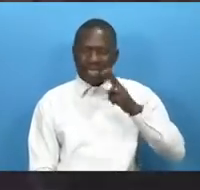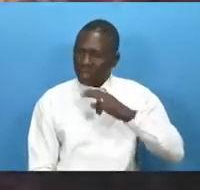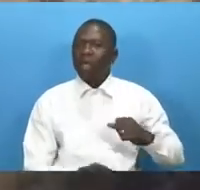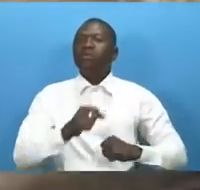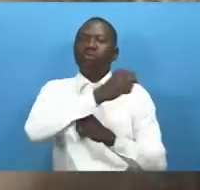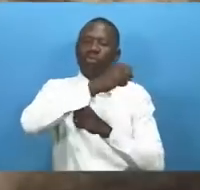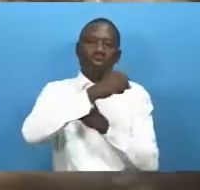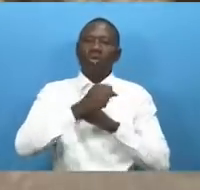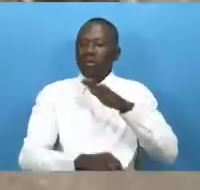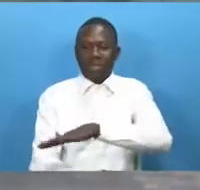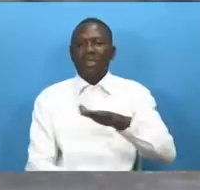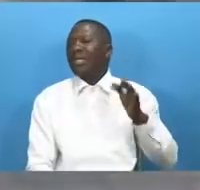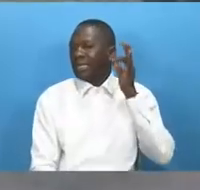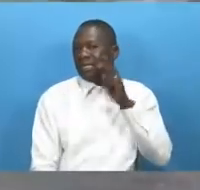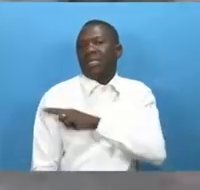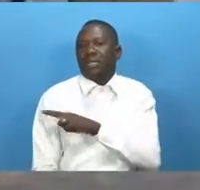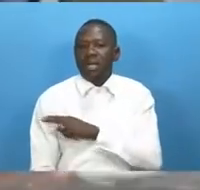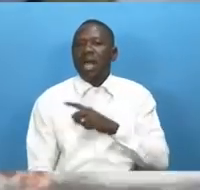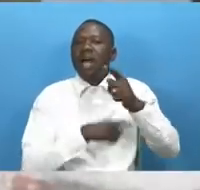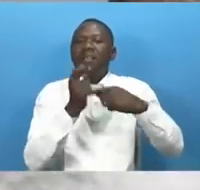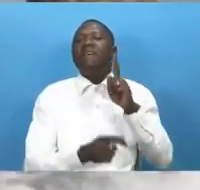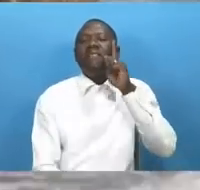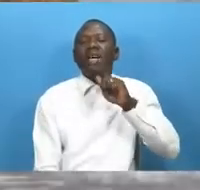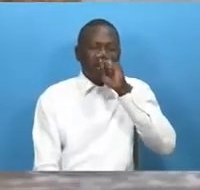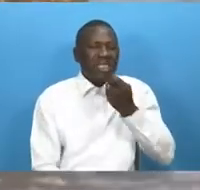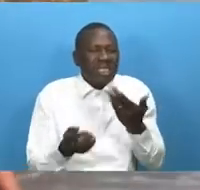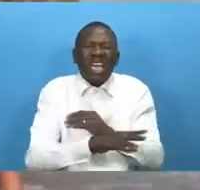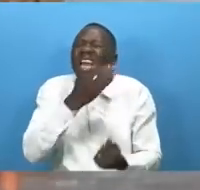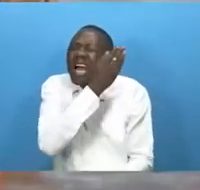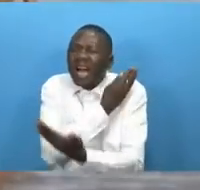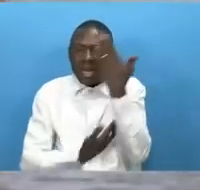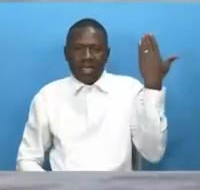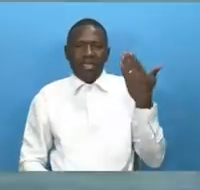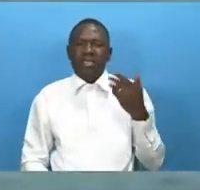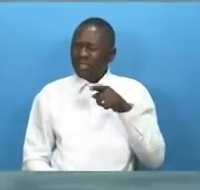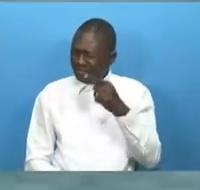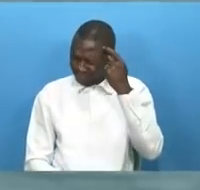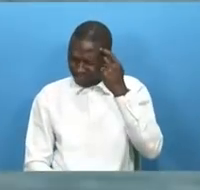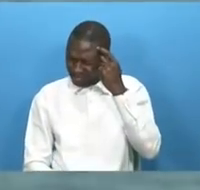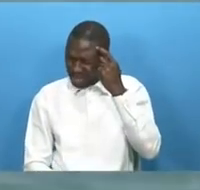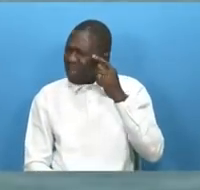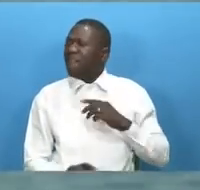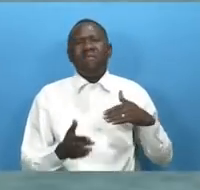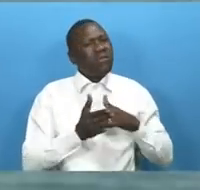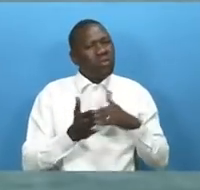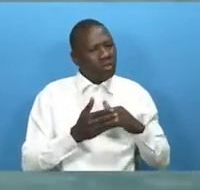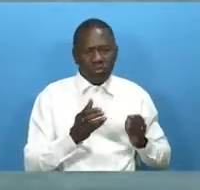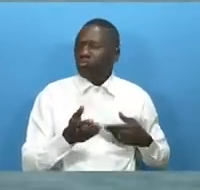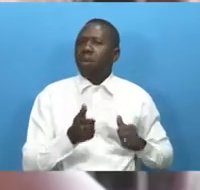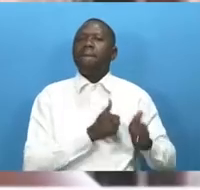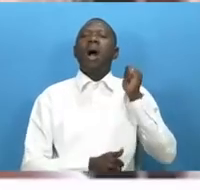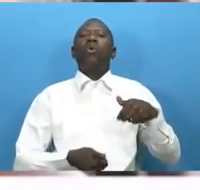her father died at an early age this she said forced her to take the irregular baguja journey to europe she explains